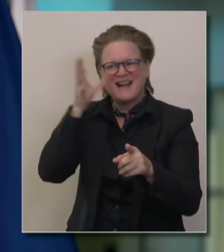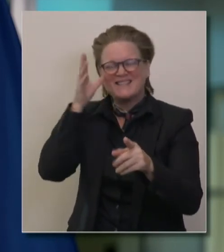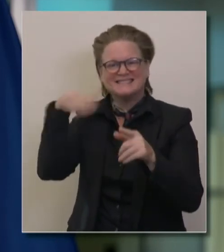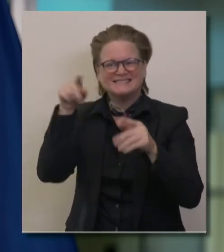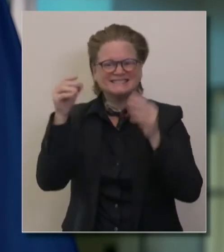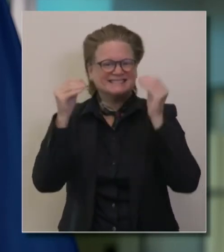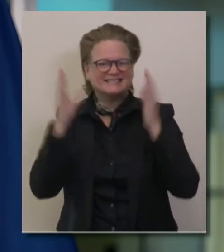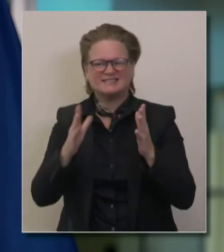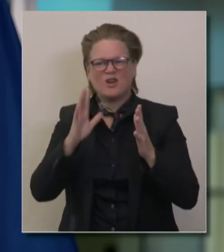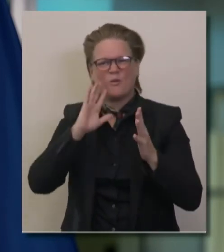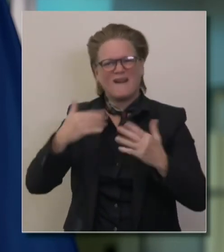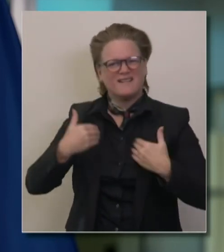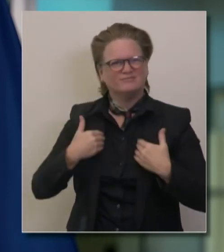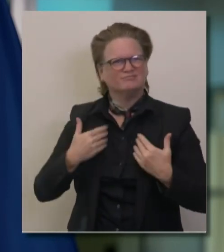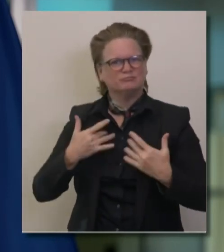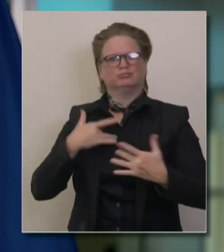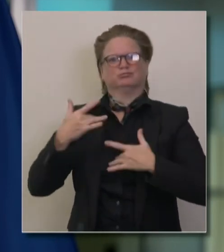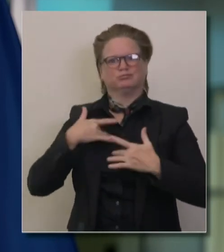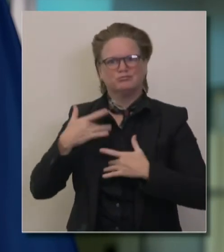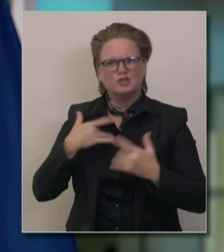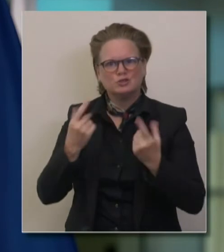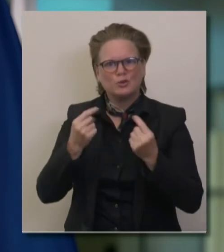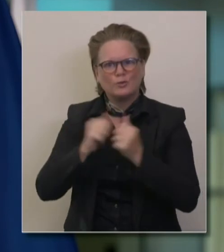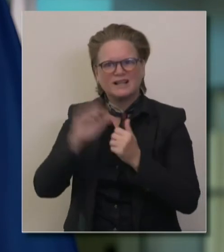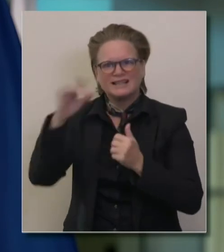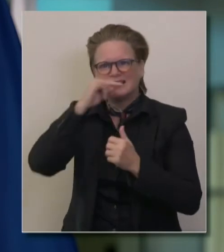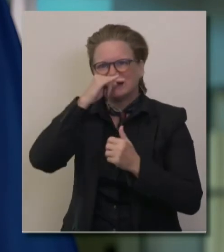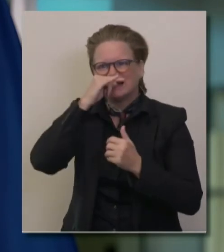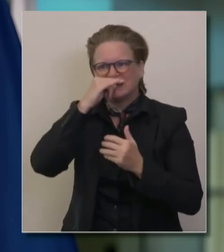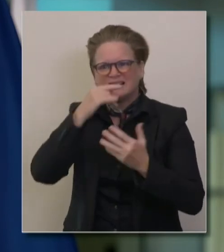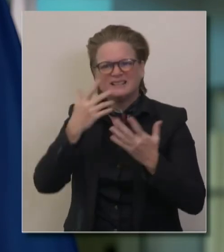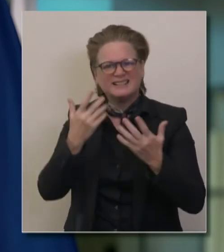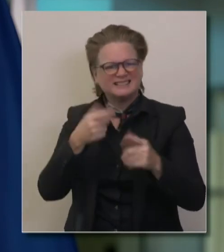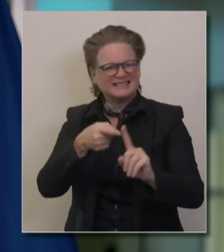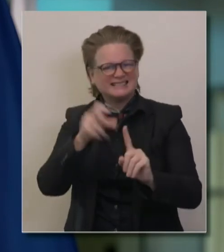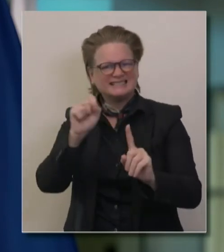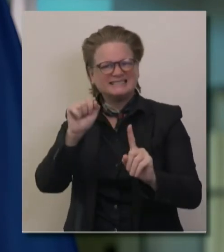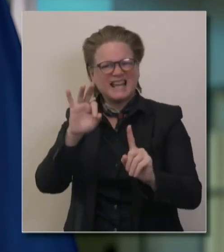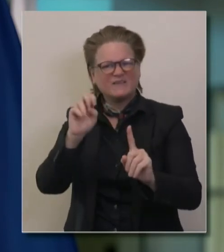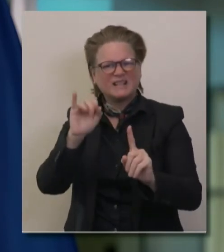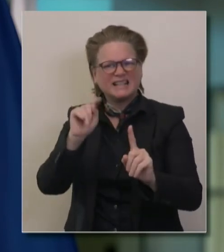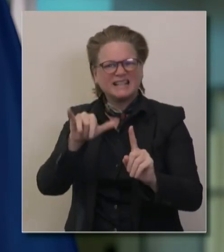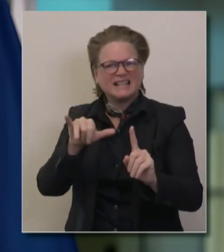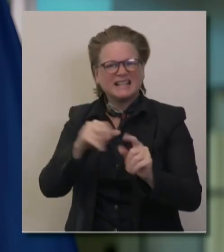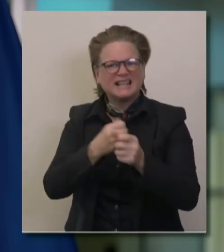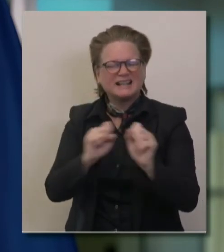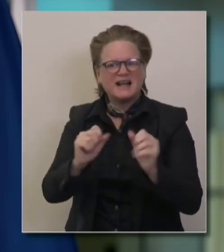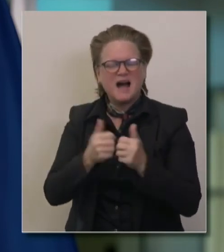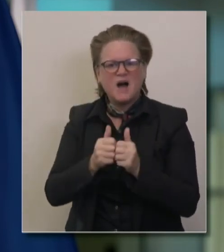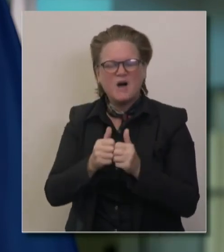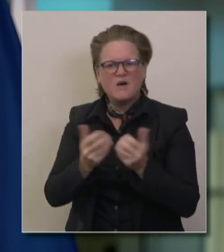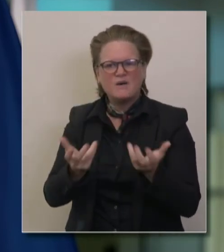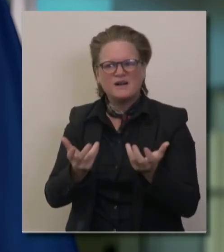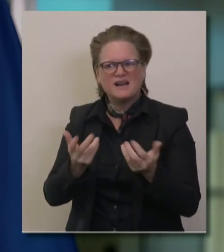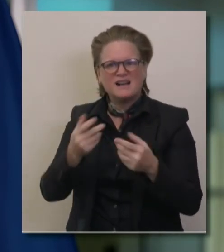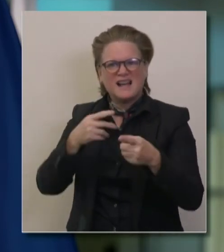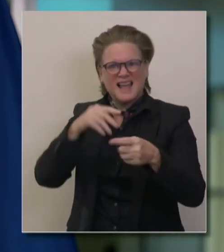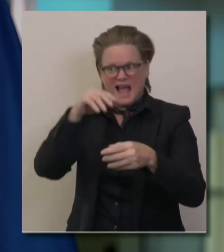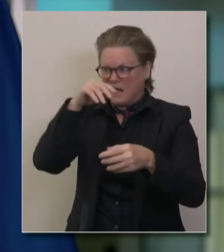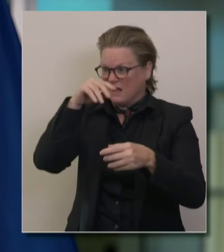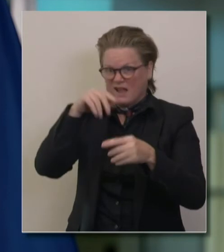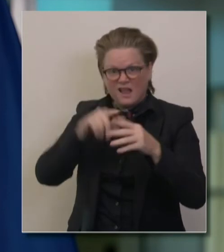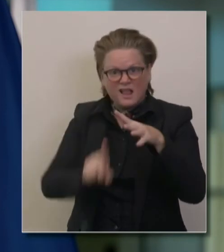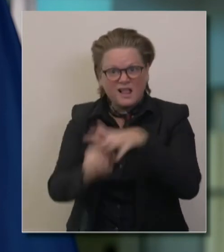some concern and anxiety about safety of their children and the in-person instruction. So we